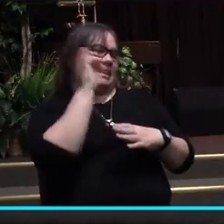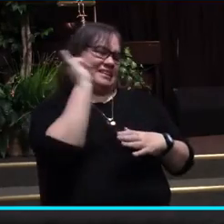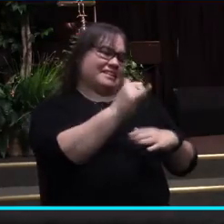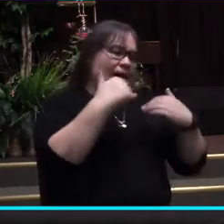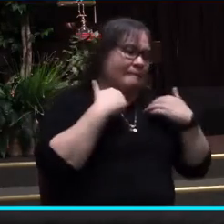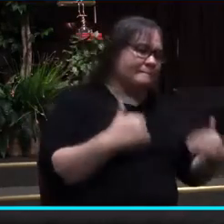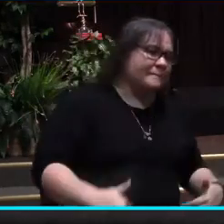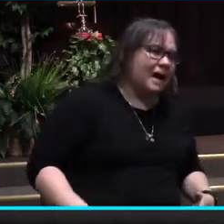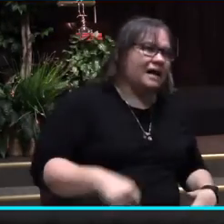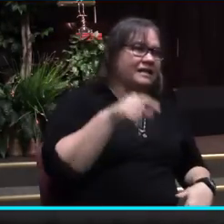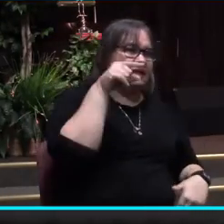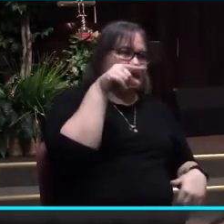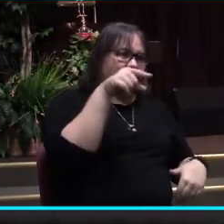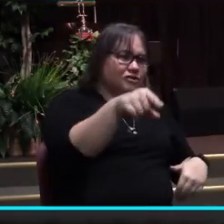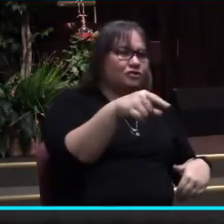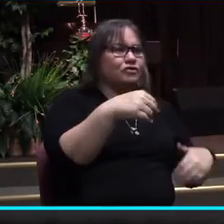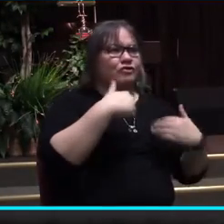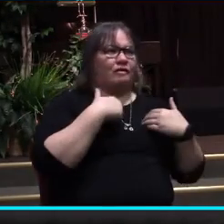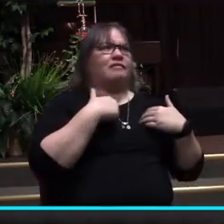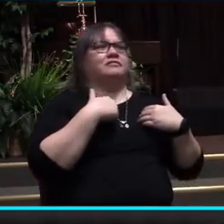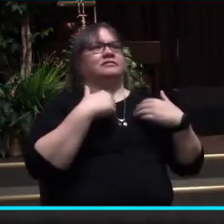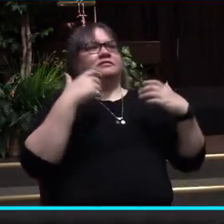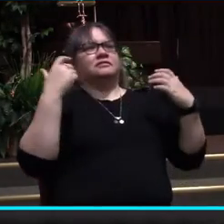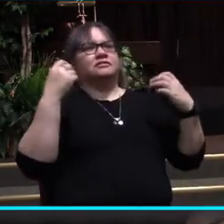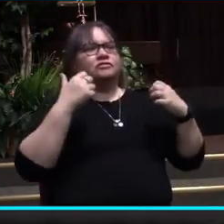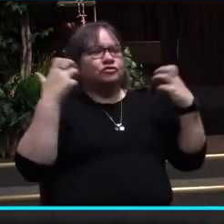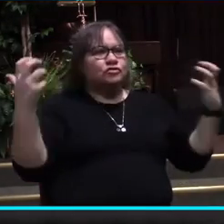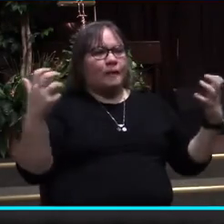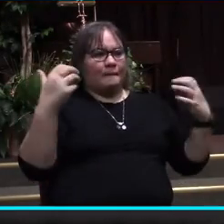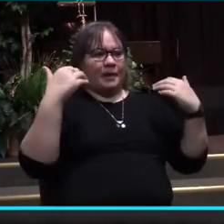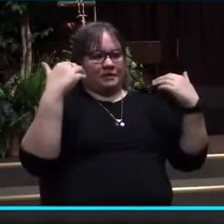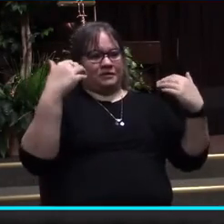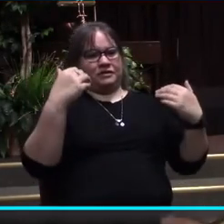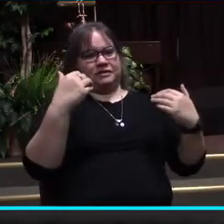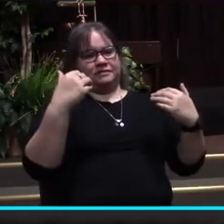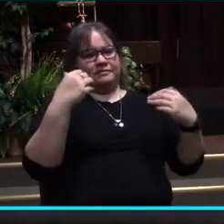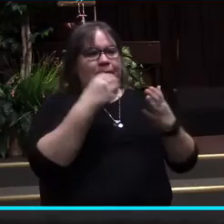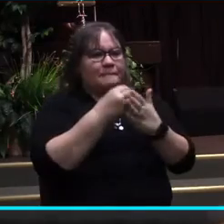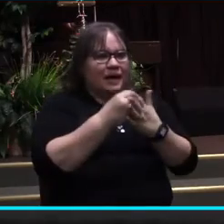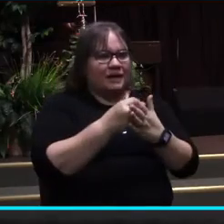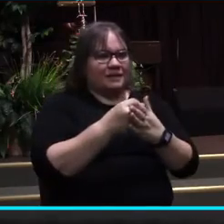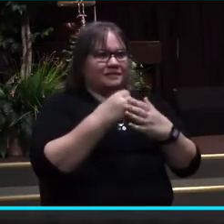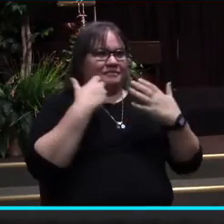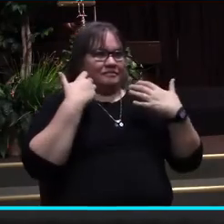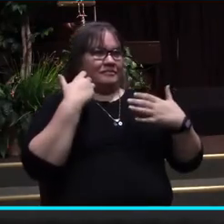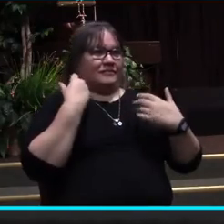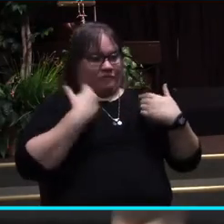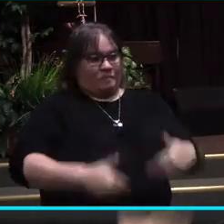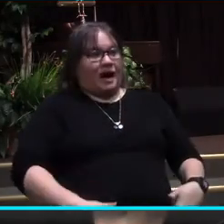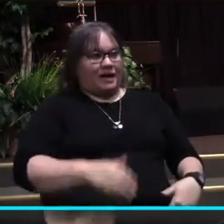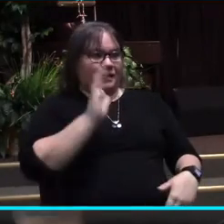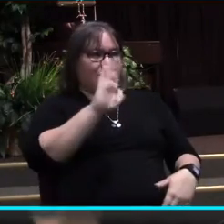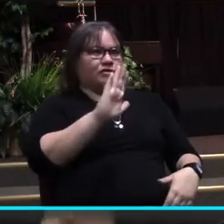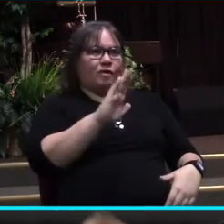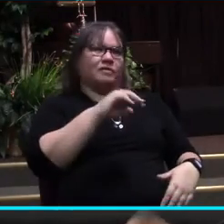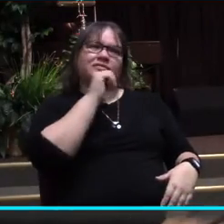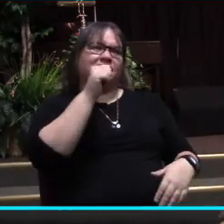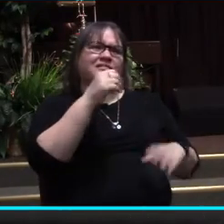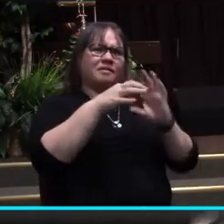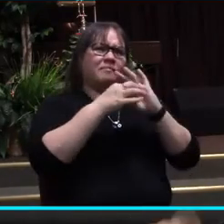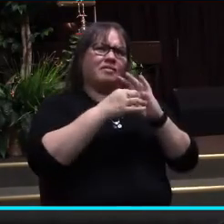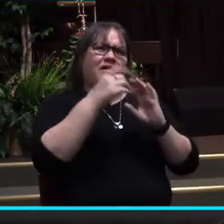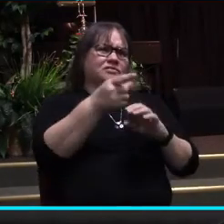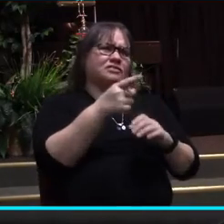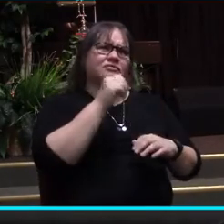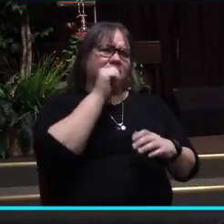body that you spend so much time and so much attention and so much money on, heads up, it doesn't belong to you.